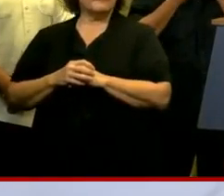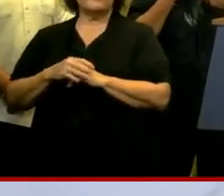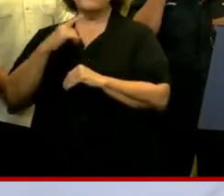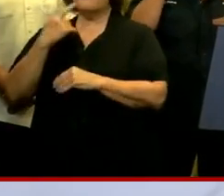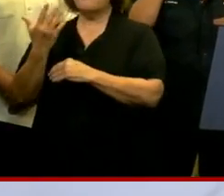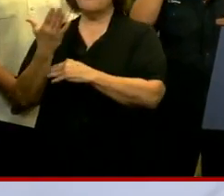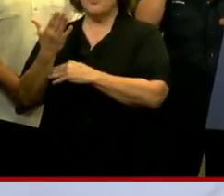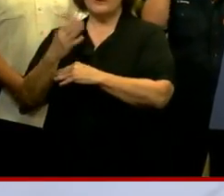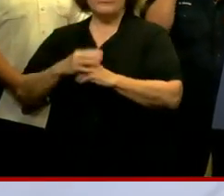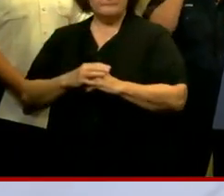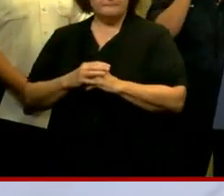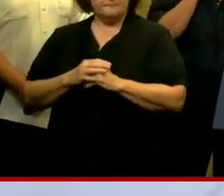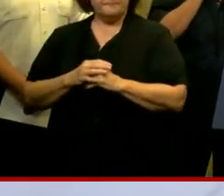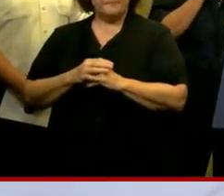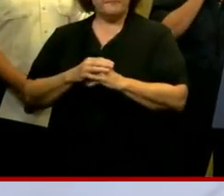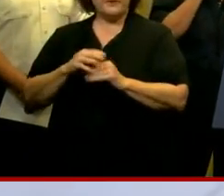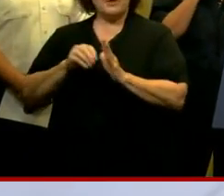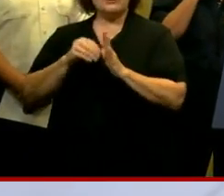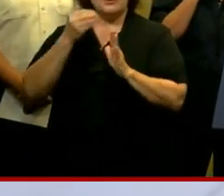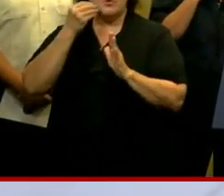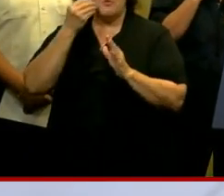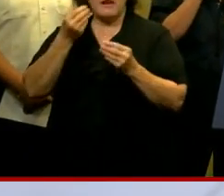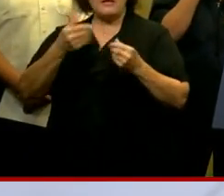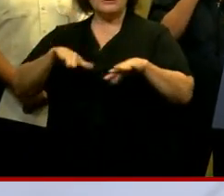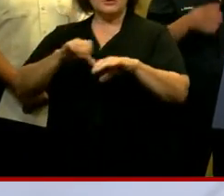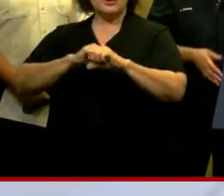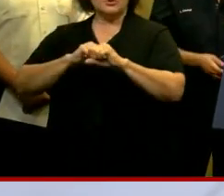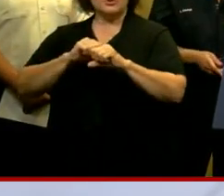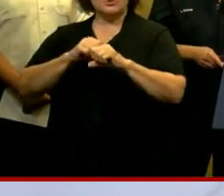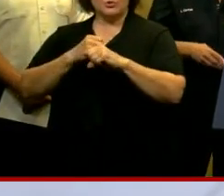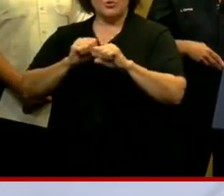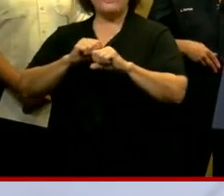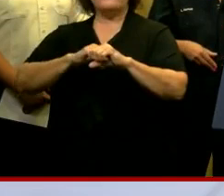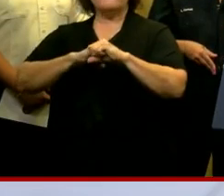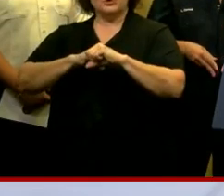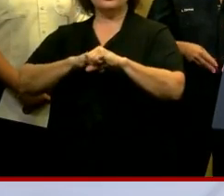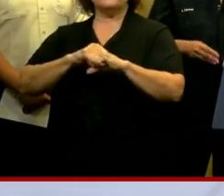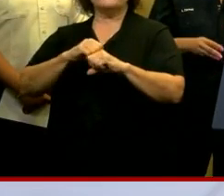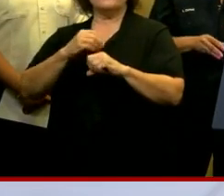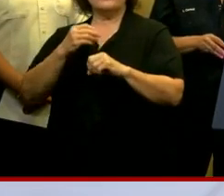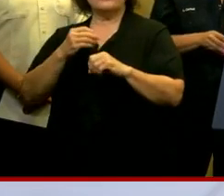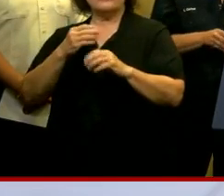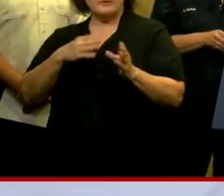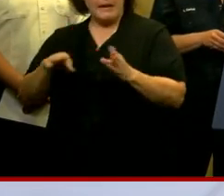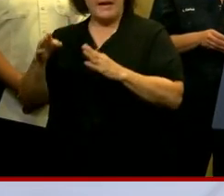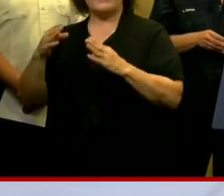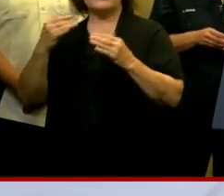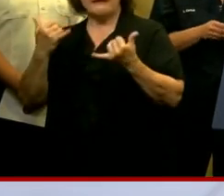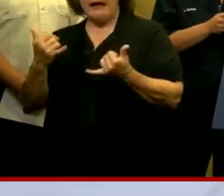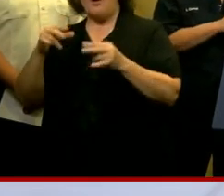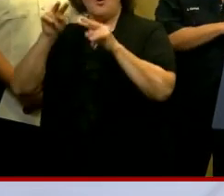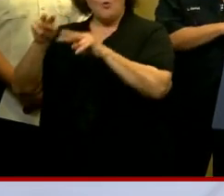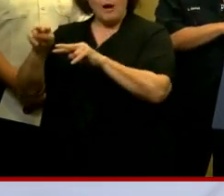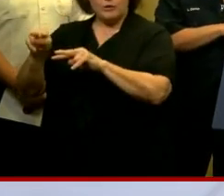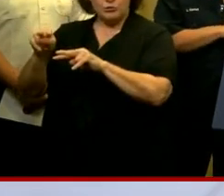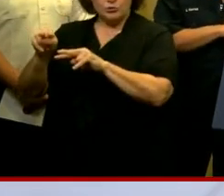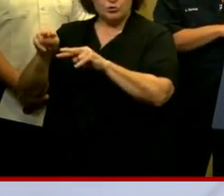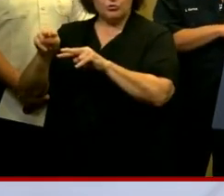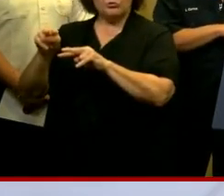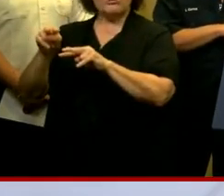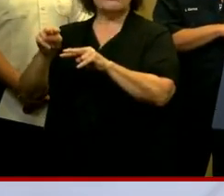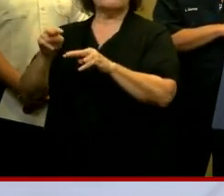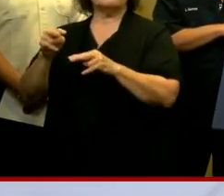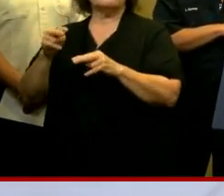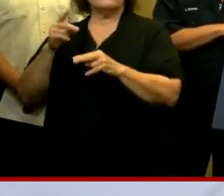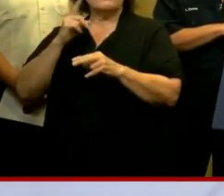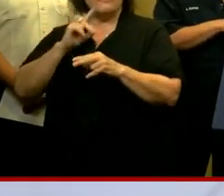Morning, everyone. New Orleans Office of Homeland Security and Emergency Preparedness is closely monitoring Tropical Storm Ida. along with our public safety